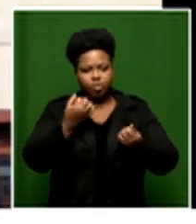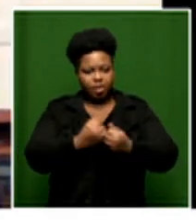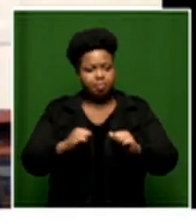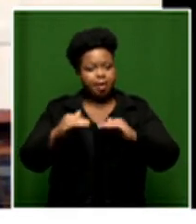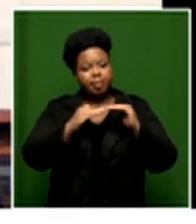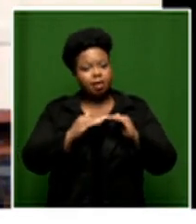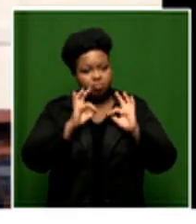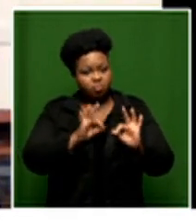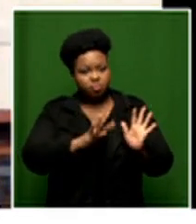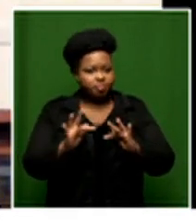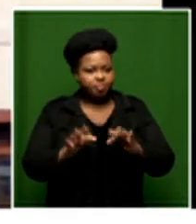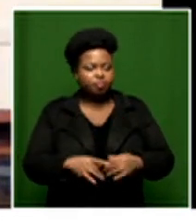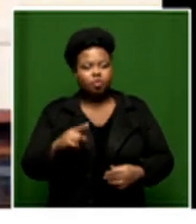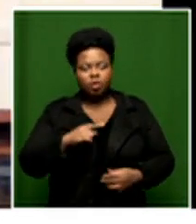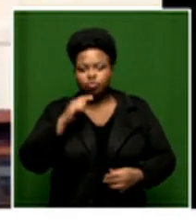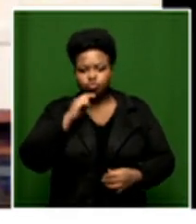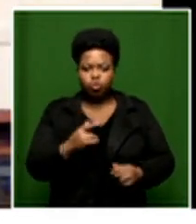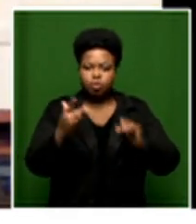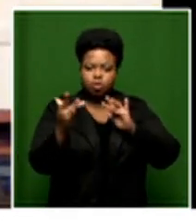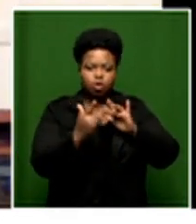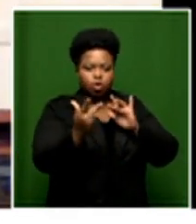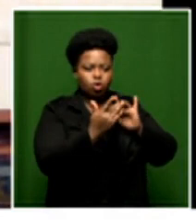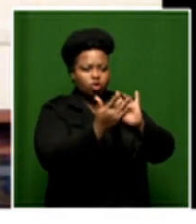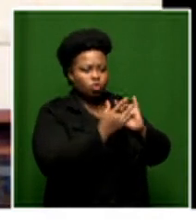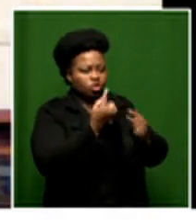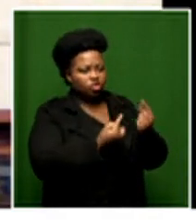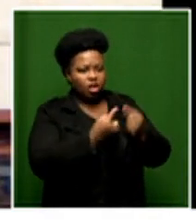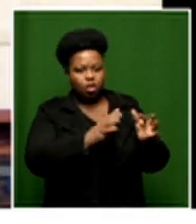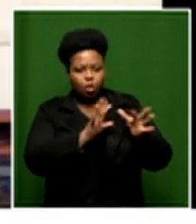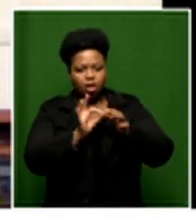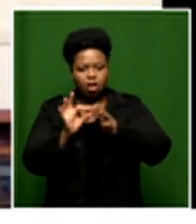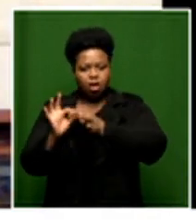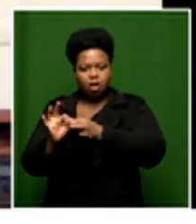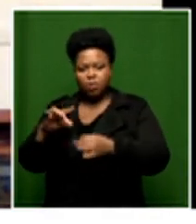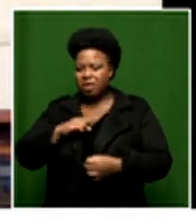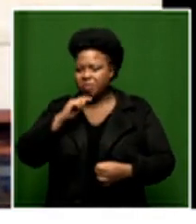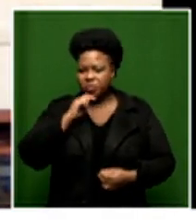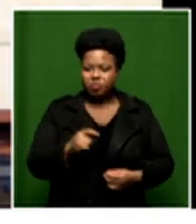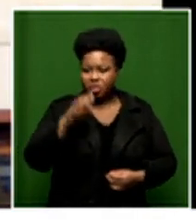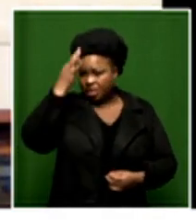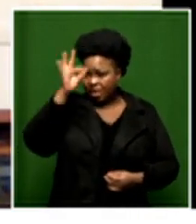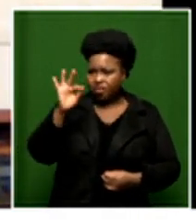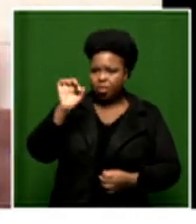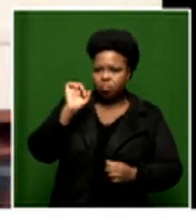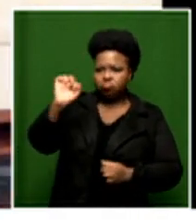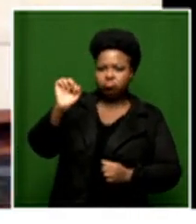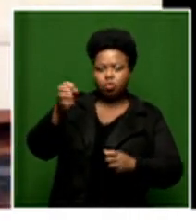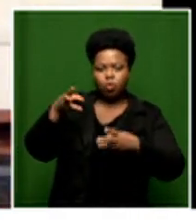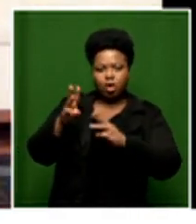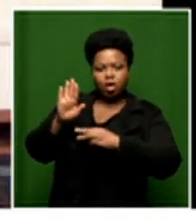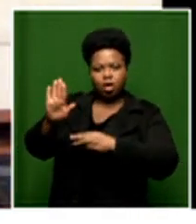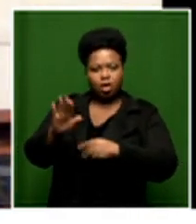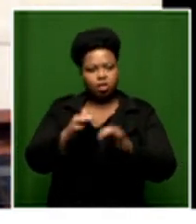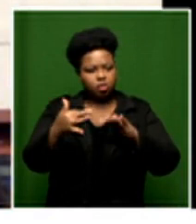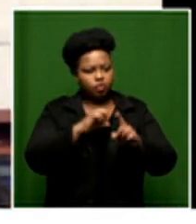is this idea of the interconnected parts of our society we've never been able to operate with government doing one thing civil